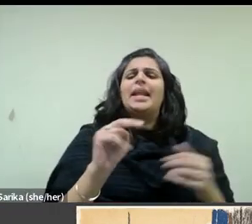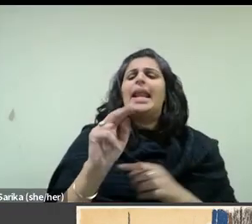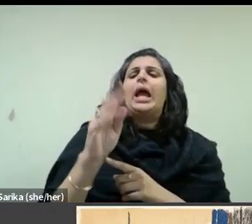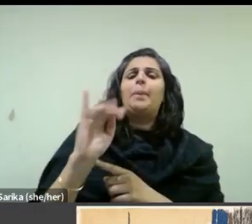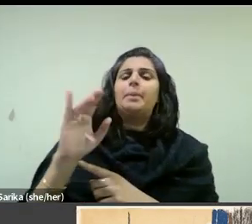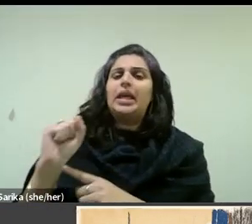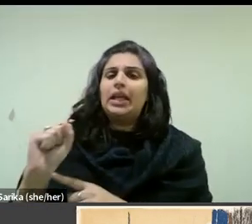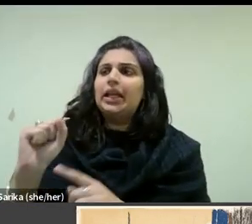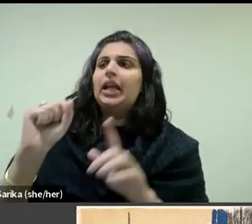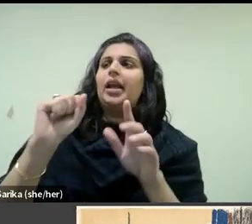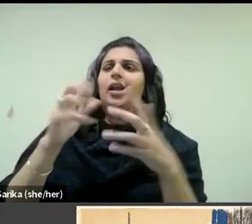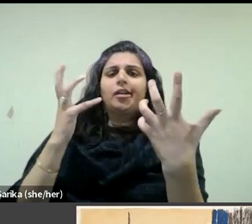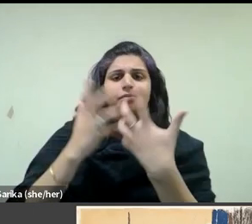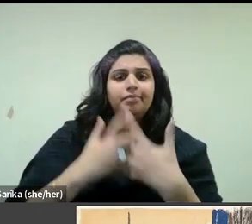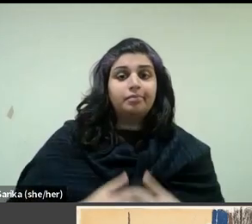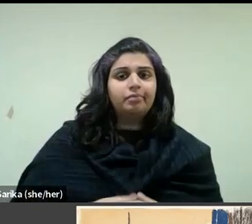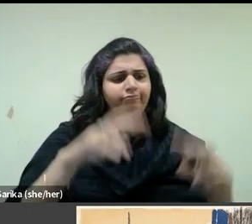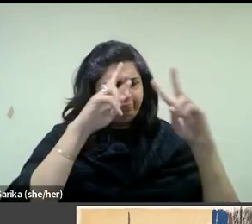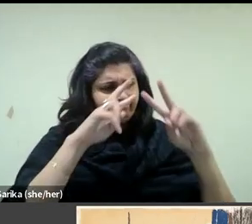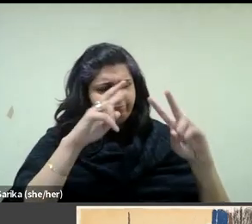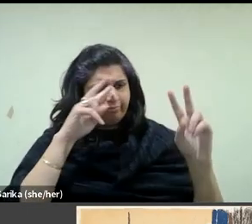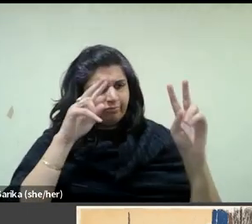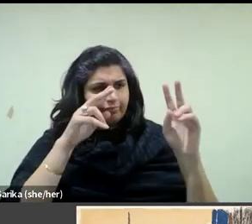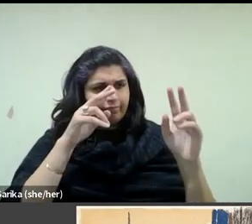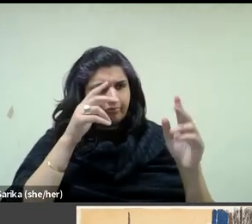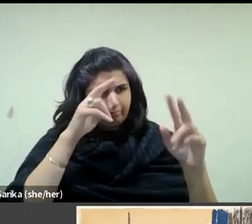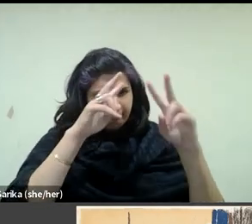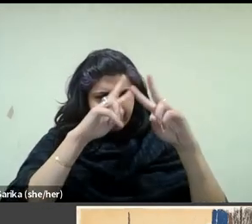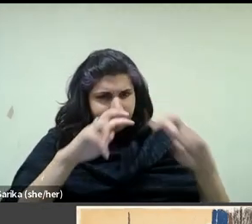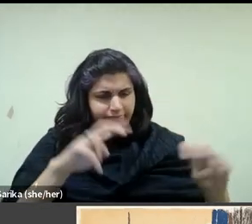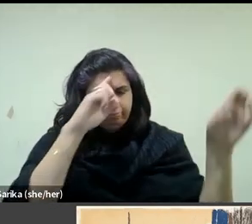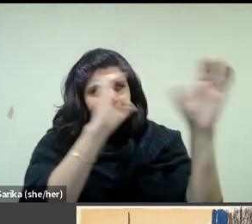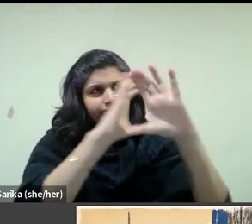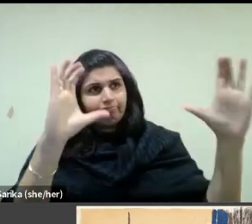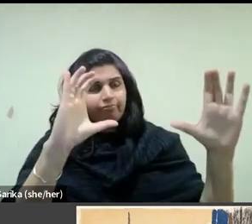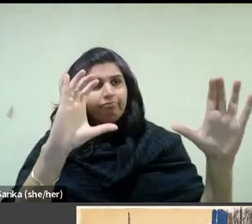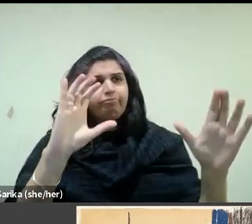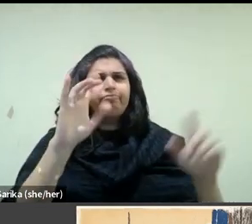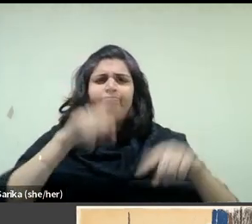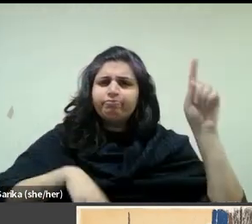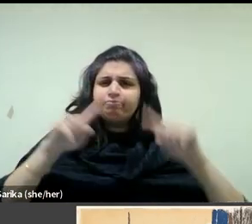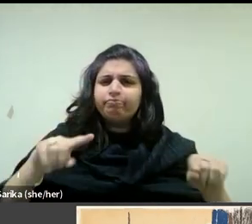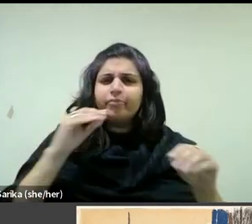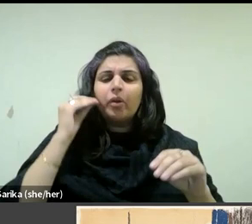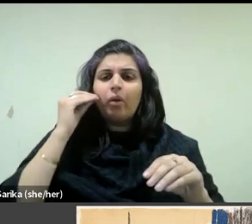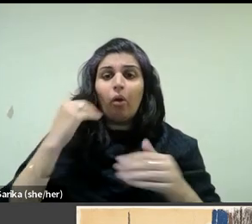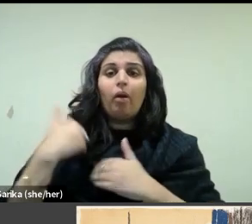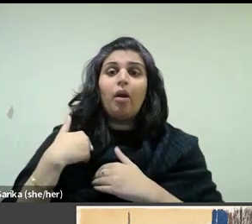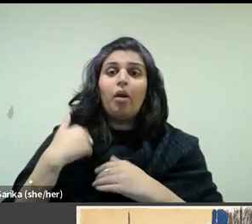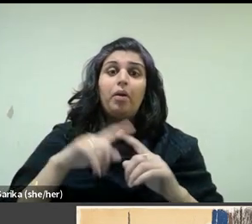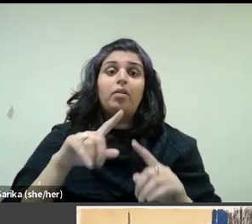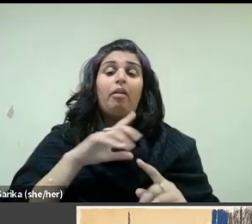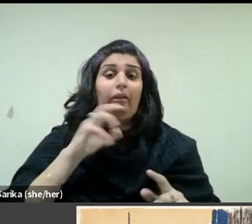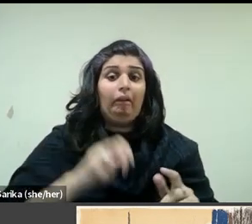glimpses in Vuillard's interiors the diverse domestic roles and responsibilities of an aging petit bourgeois widow